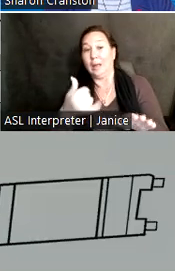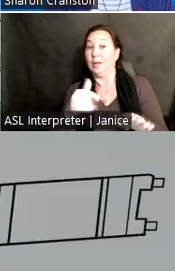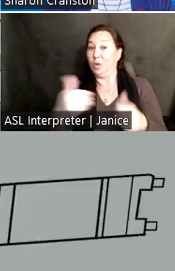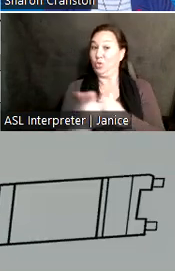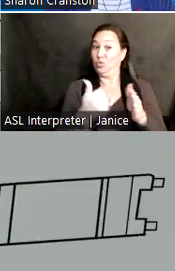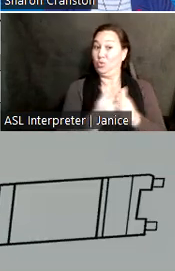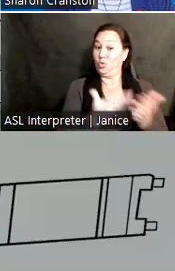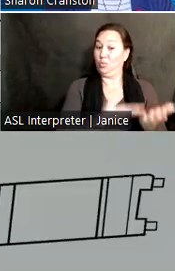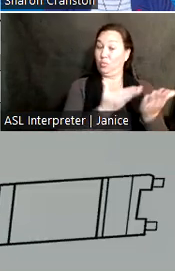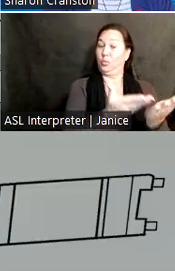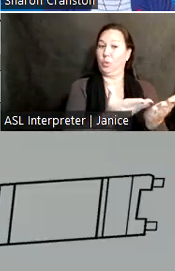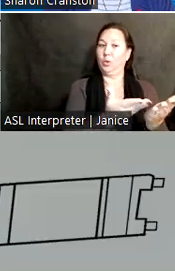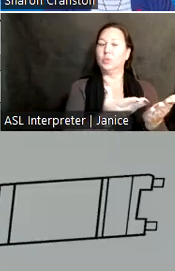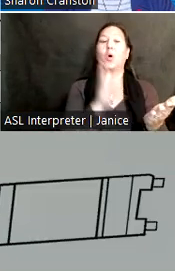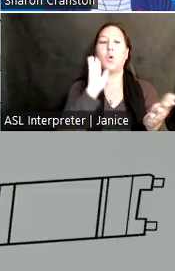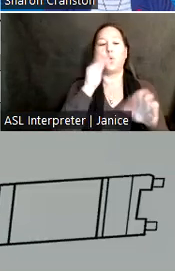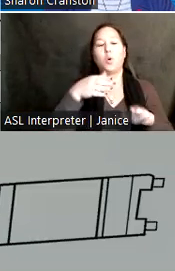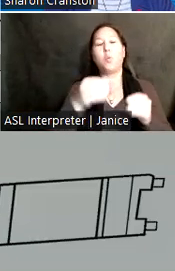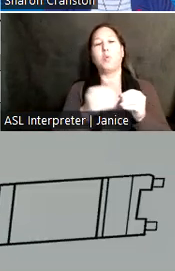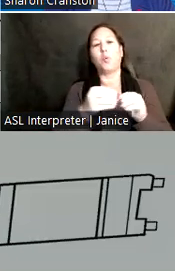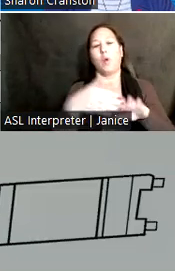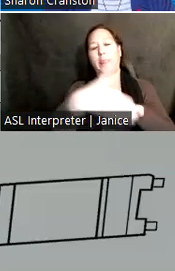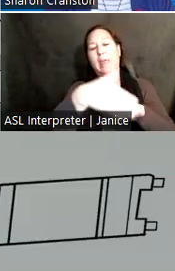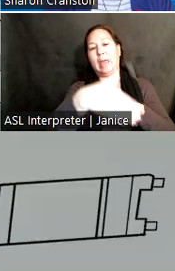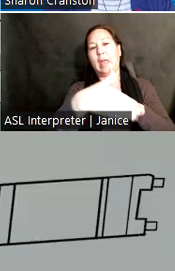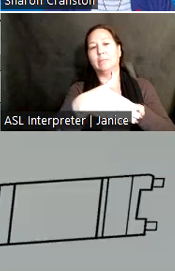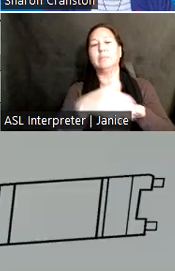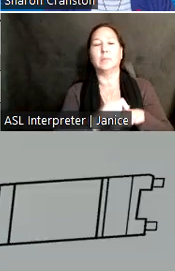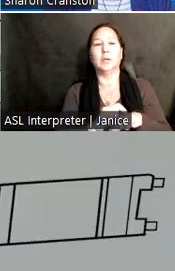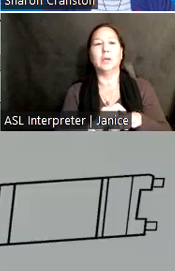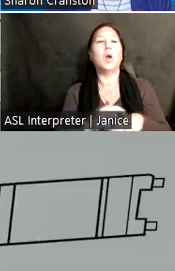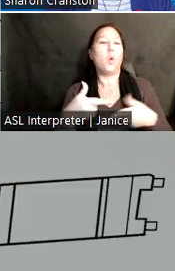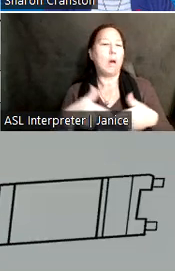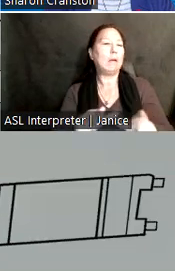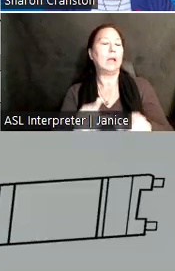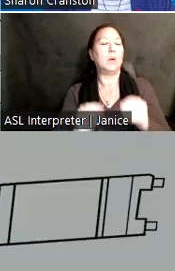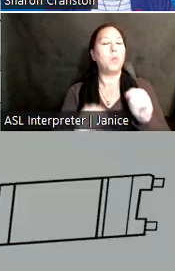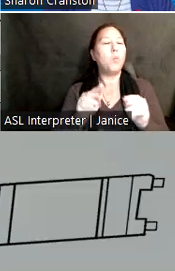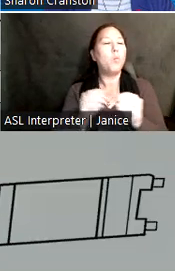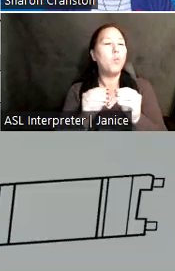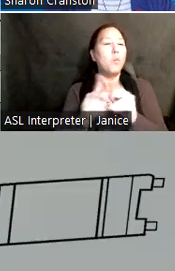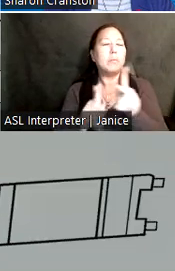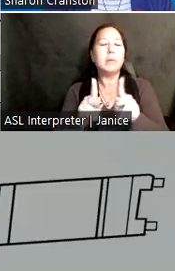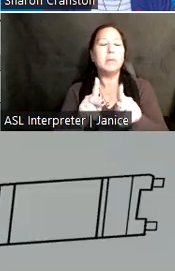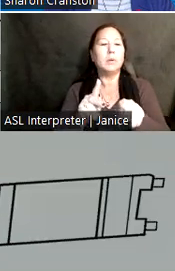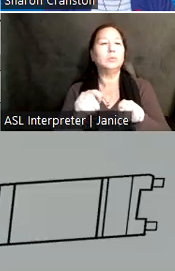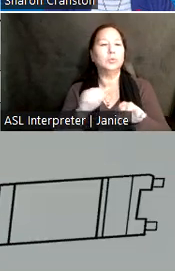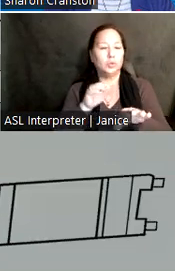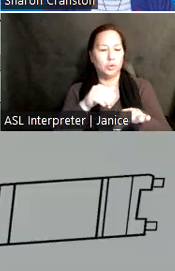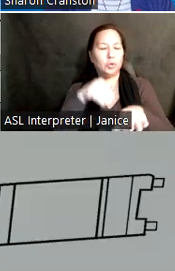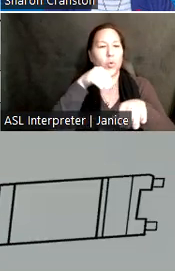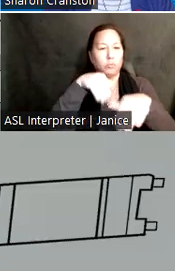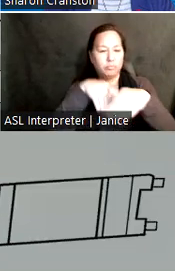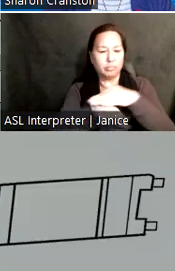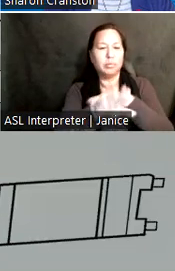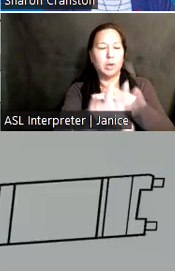bow loading vessels to moor at the end of the dock, which will allow for more efficient passenger embarking and disembarking using the special